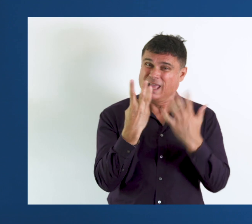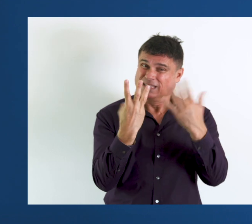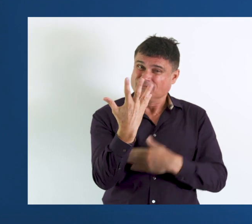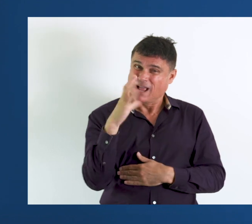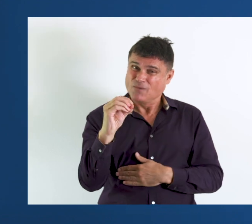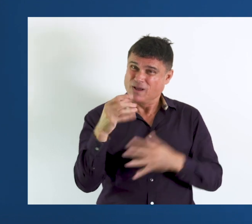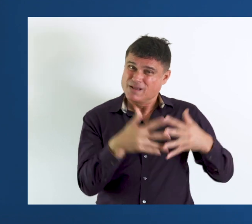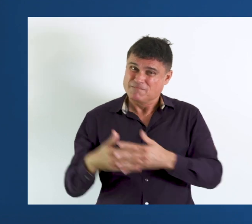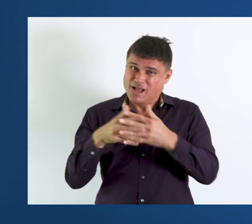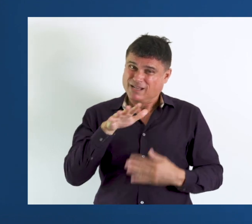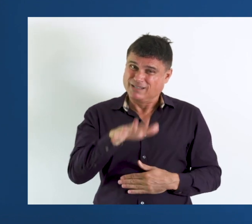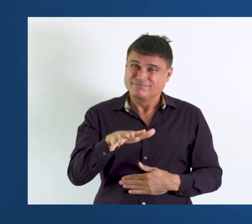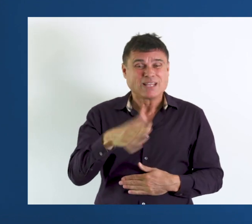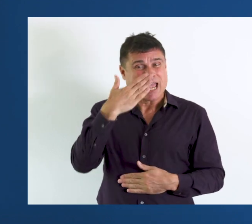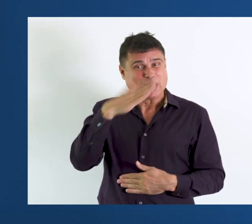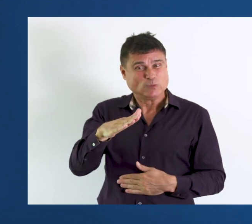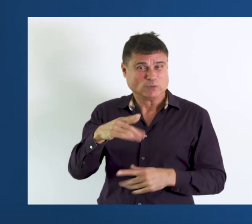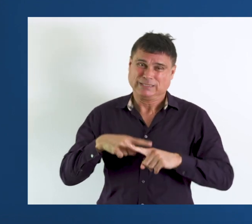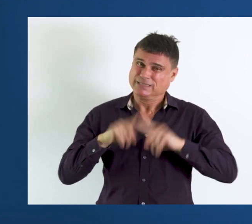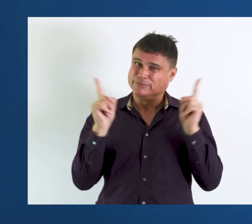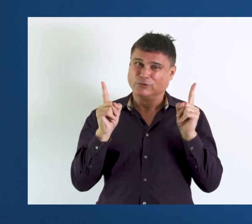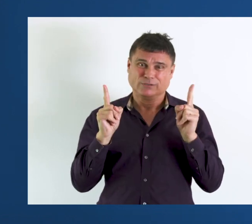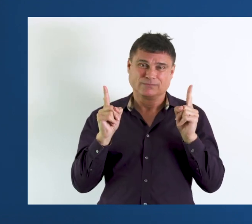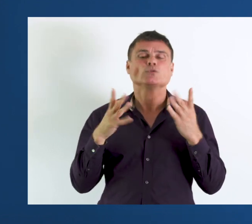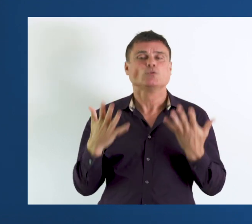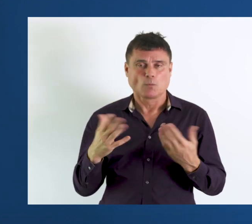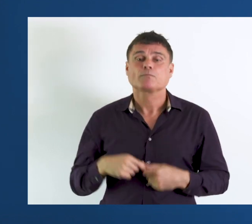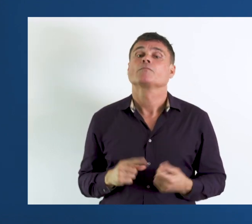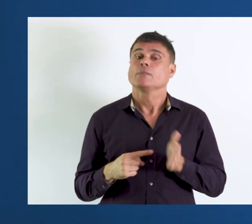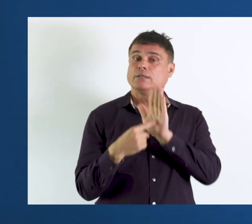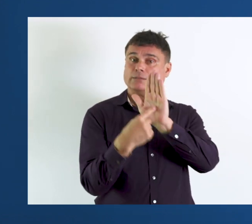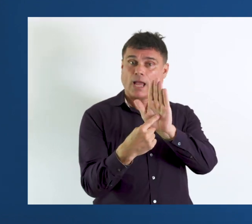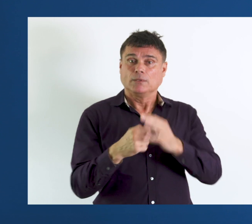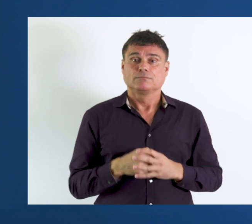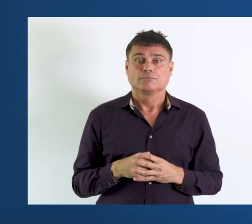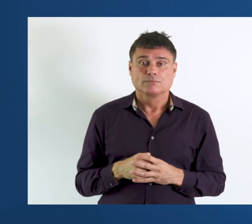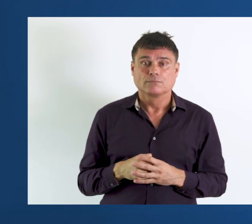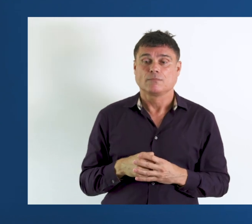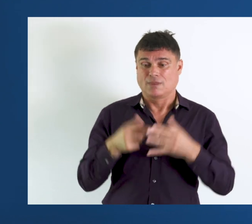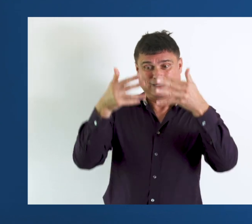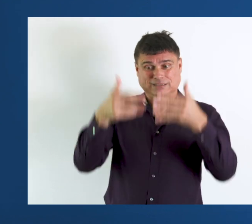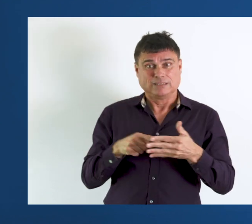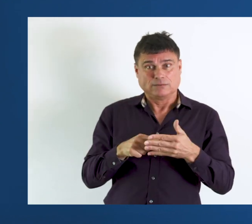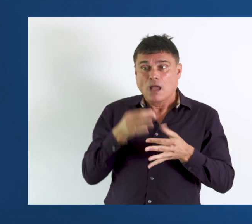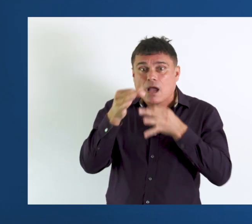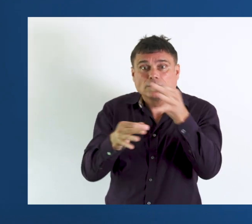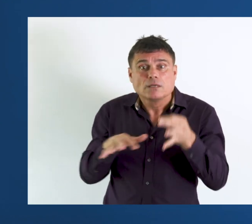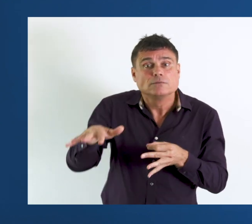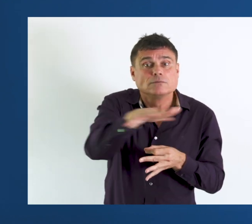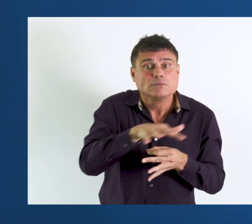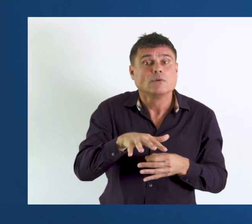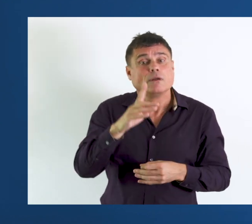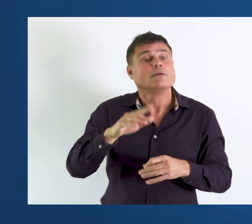1850 in the United States. Let's look at another example coming from the census that was